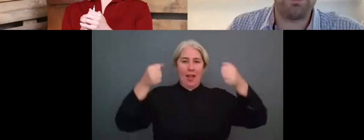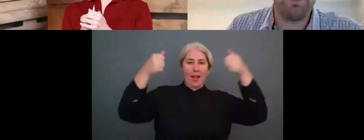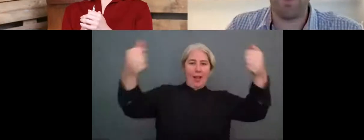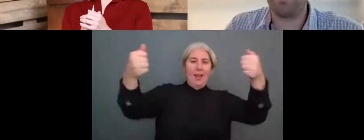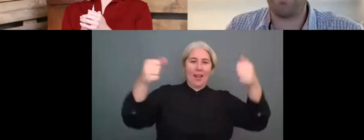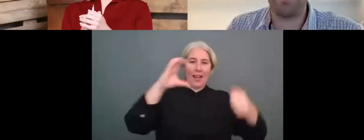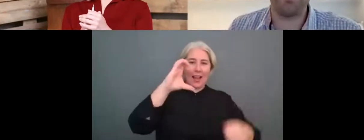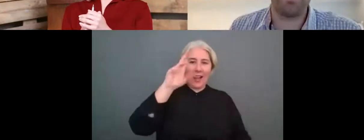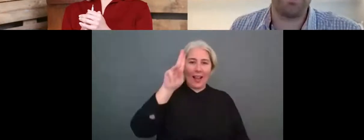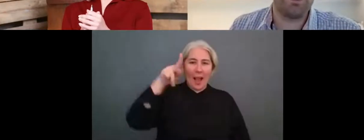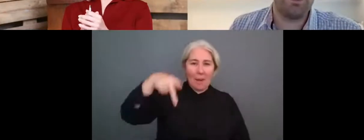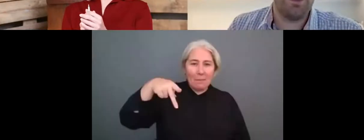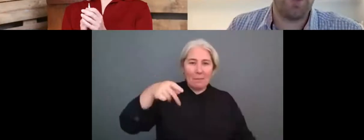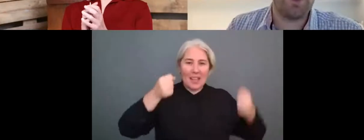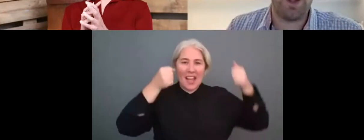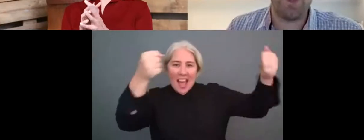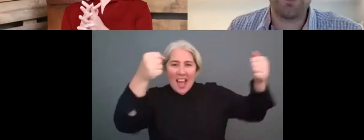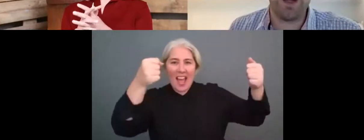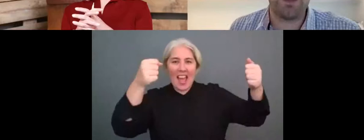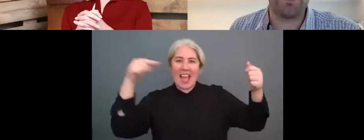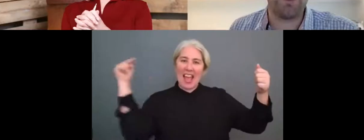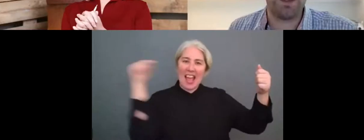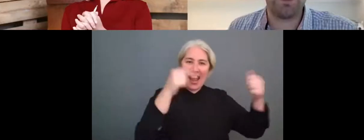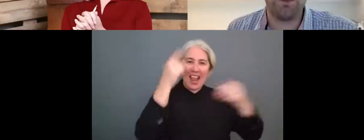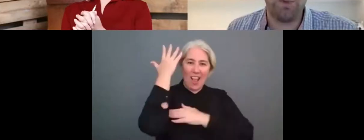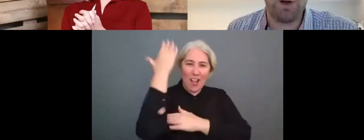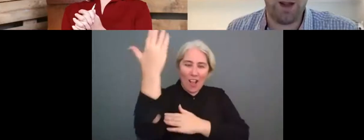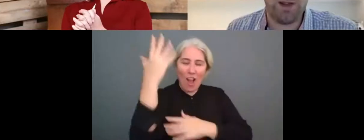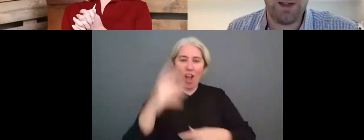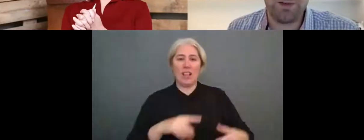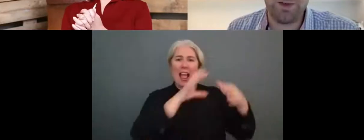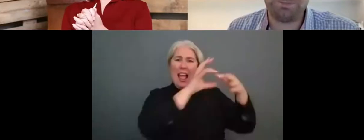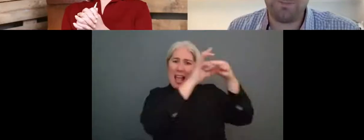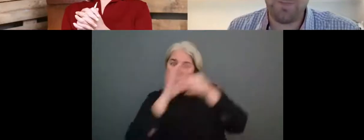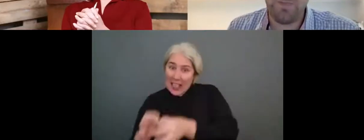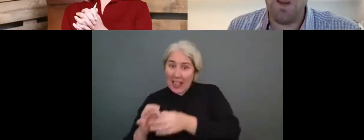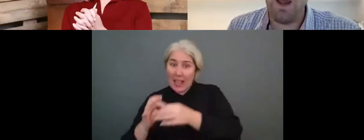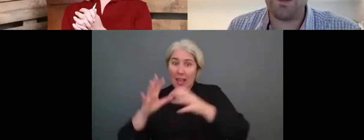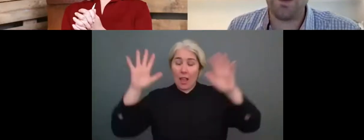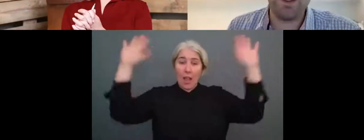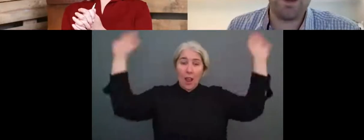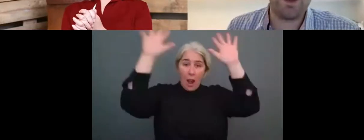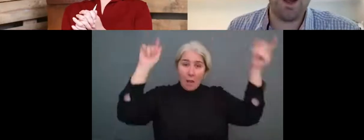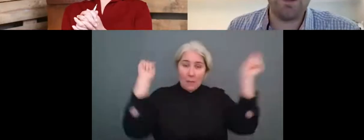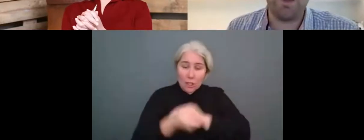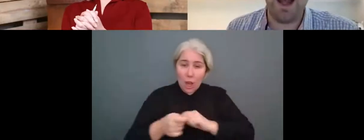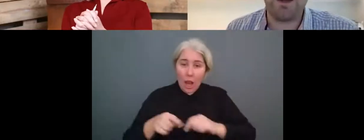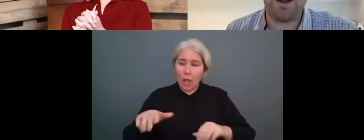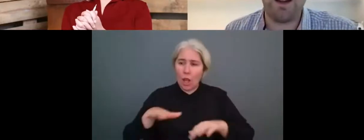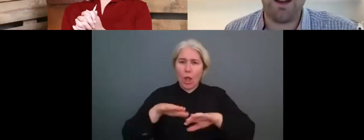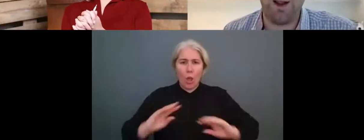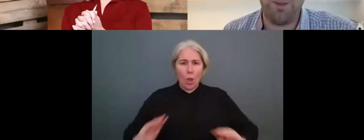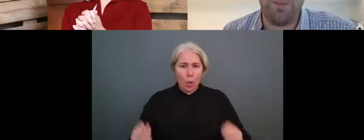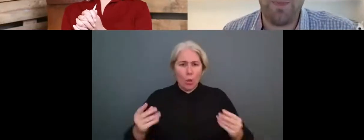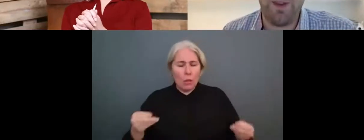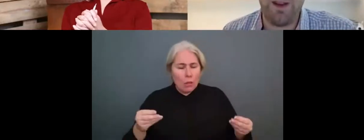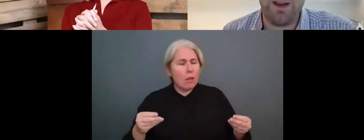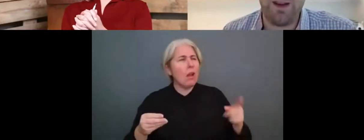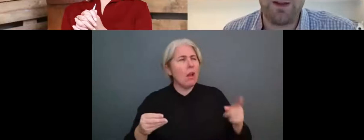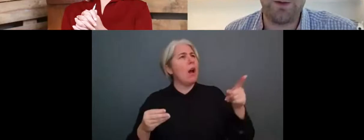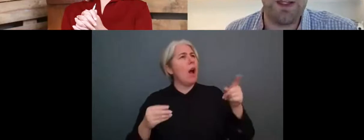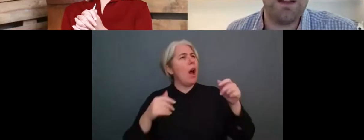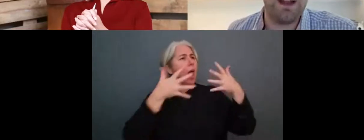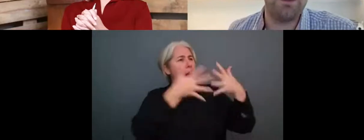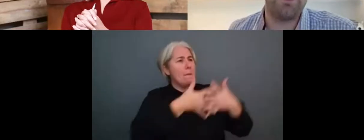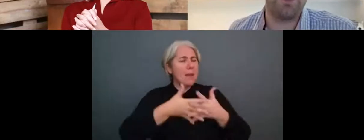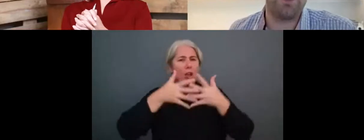about biodiversity and climate change, they're making them more climate literate and something that occurred to me. had a, um, uh,